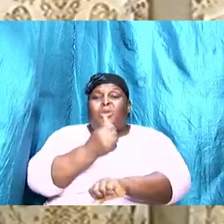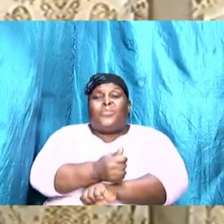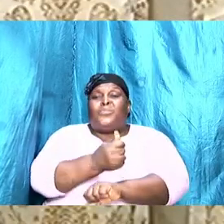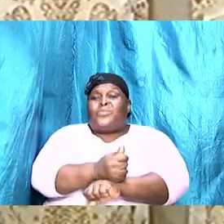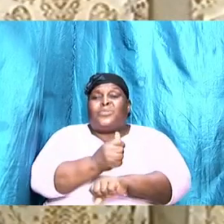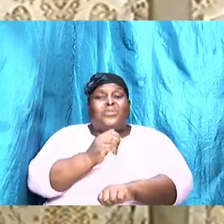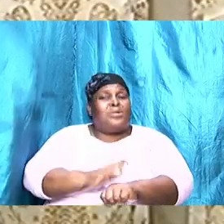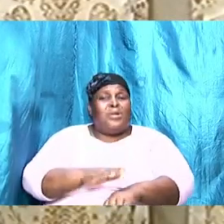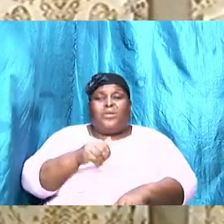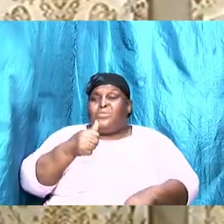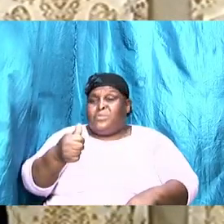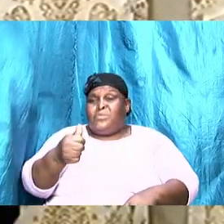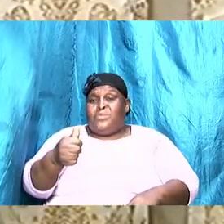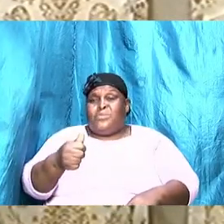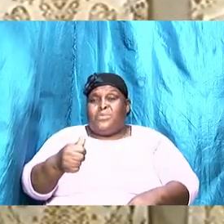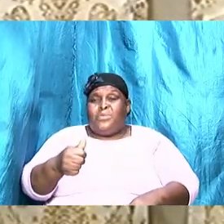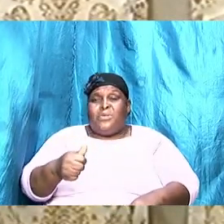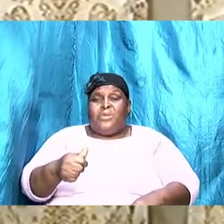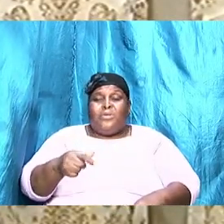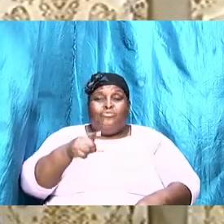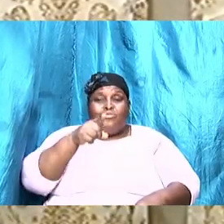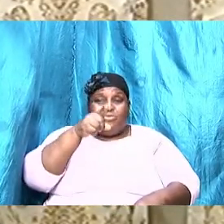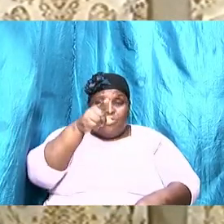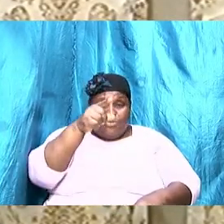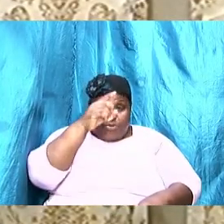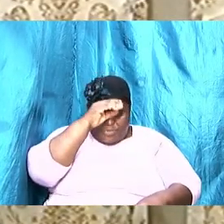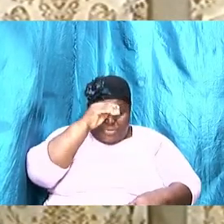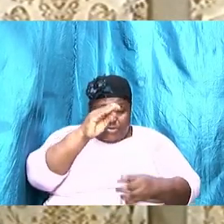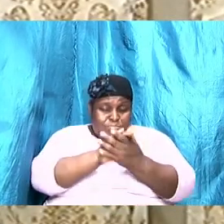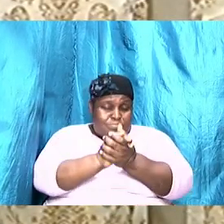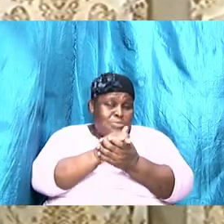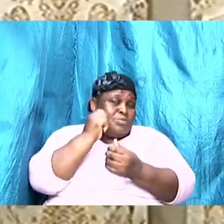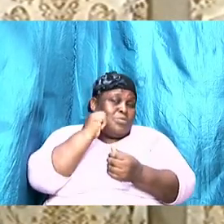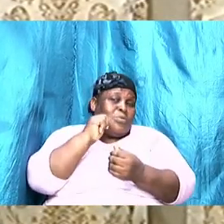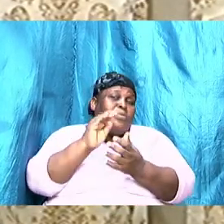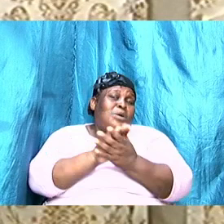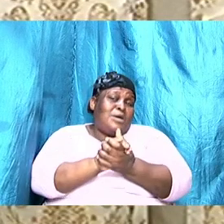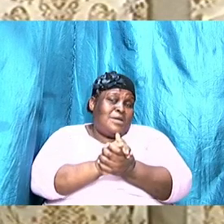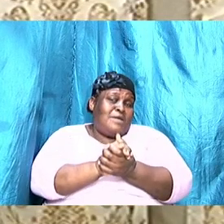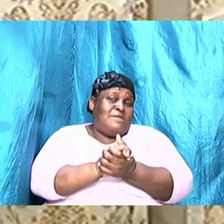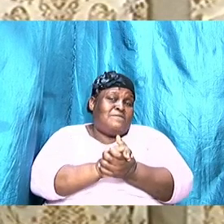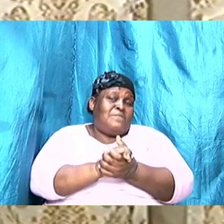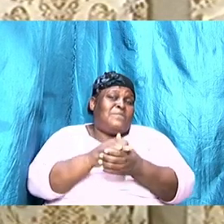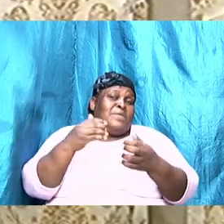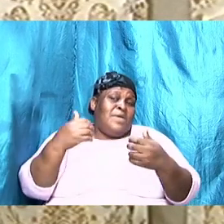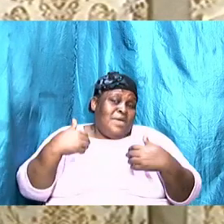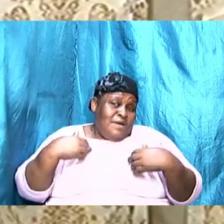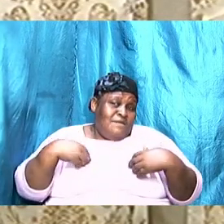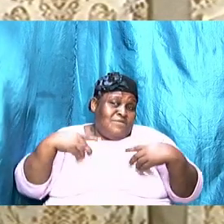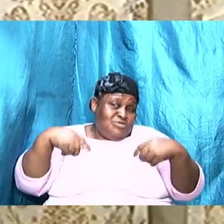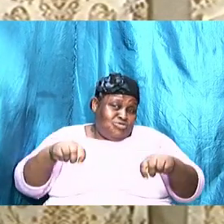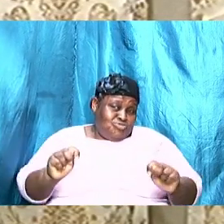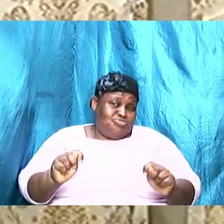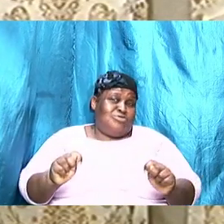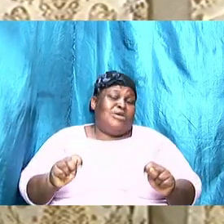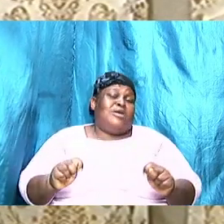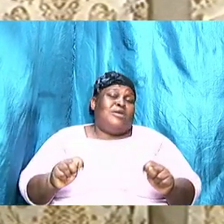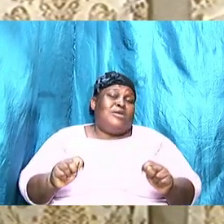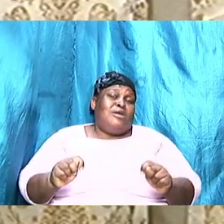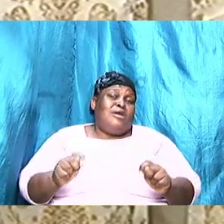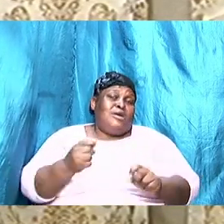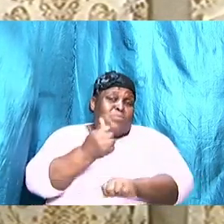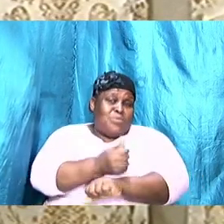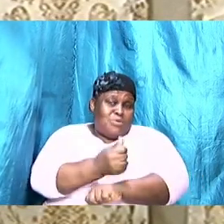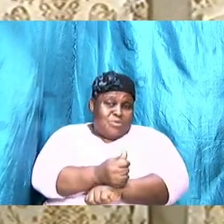to be input. It is a dynamic affair in that there are moving parts in our relationship,